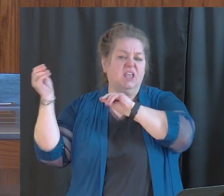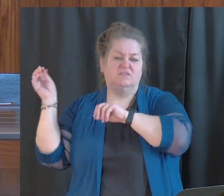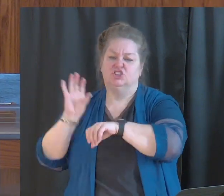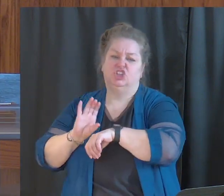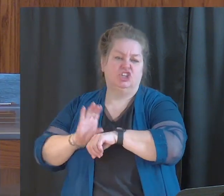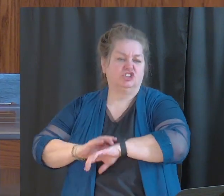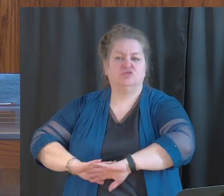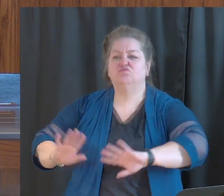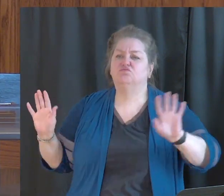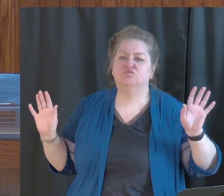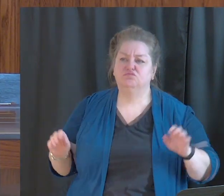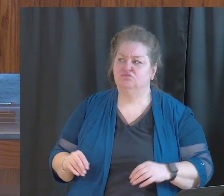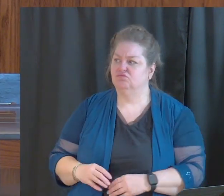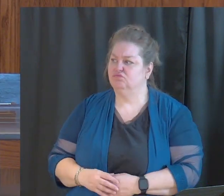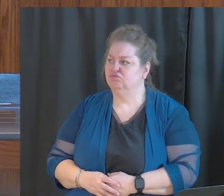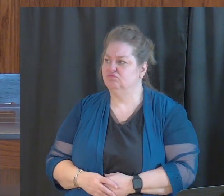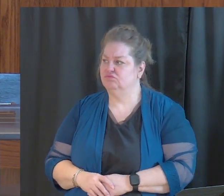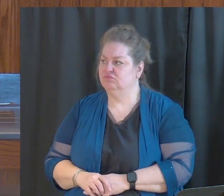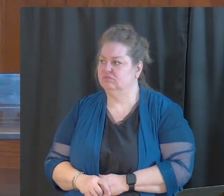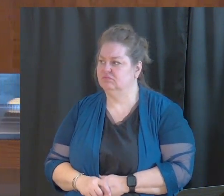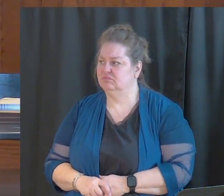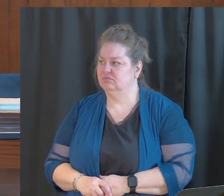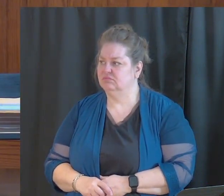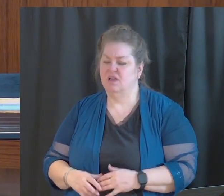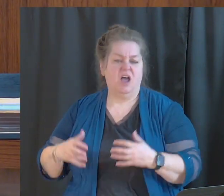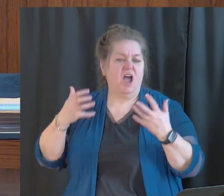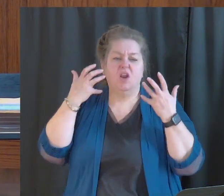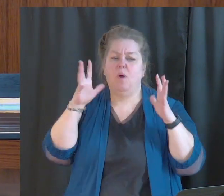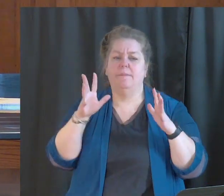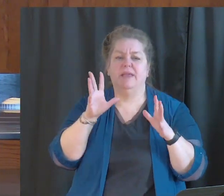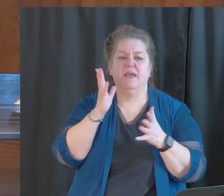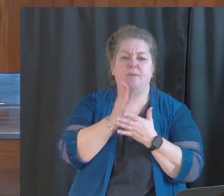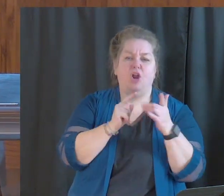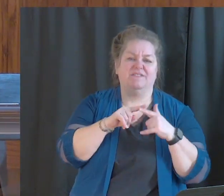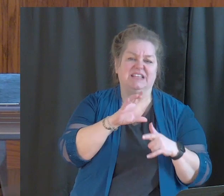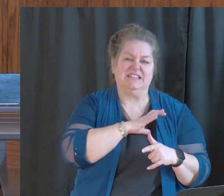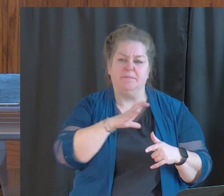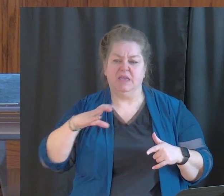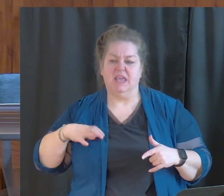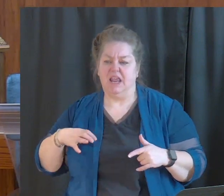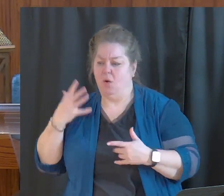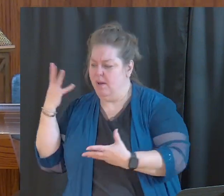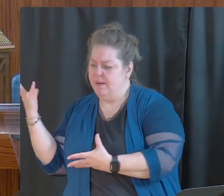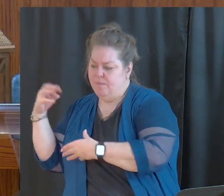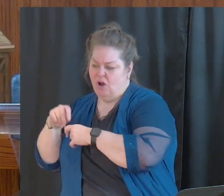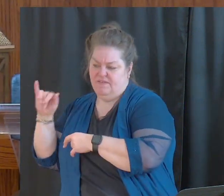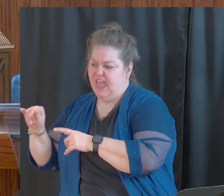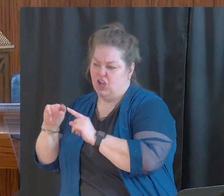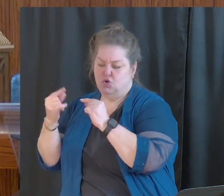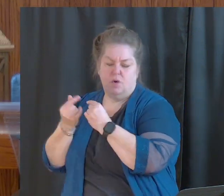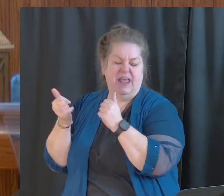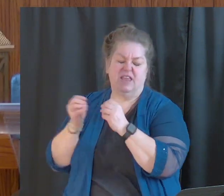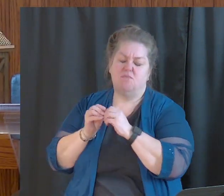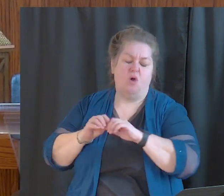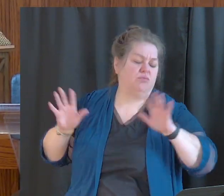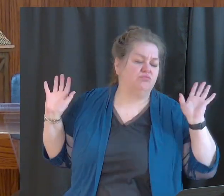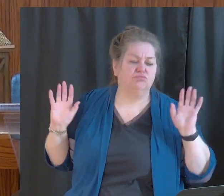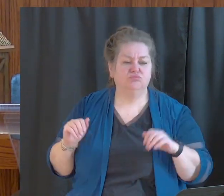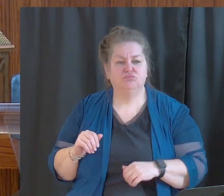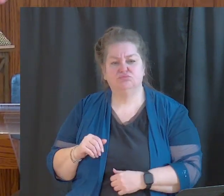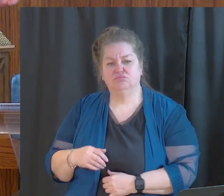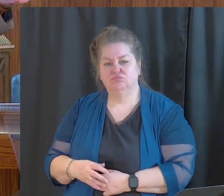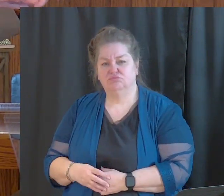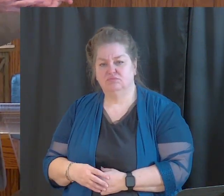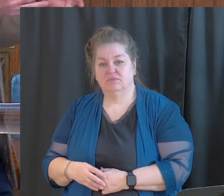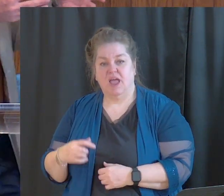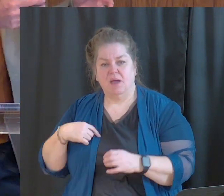I won't be part of this committee or this group anymore. I'm going to go and do something else. I'm going to go someplace else. I'm going to search